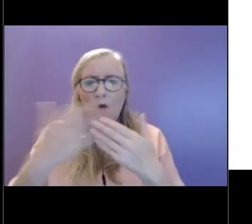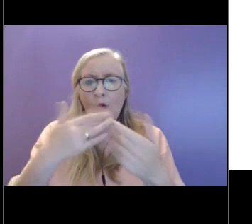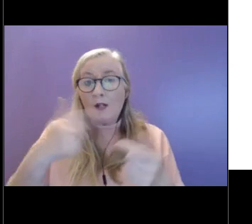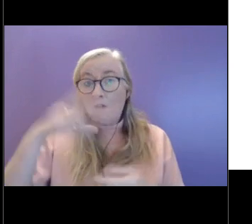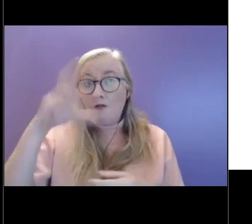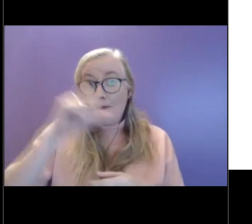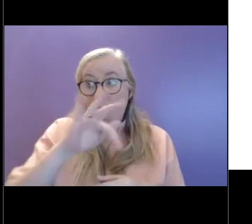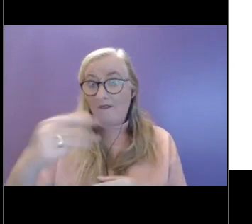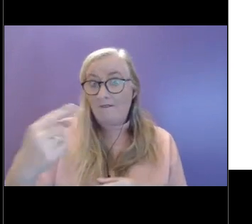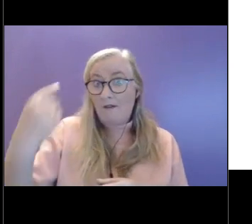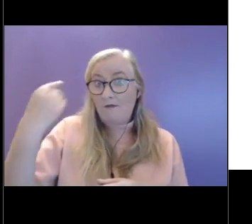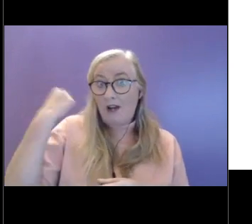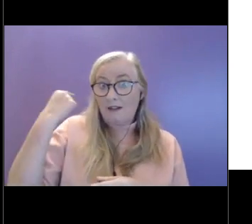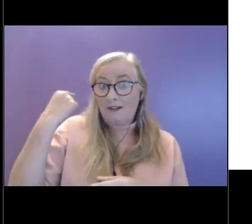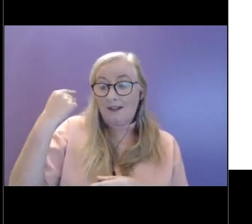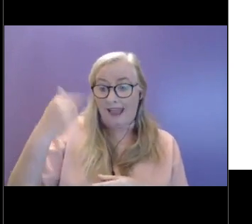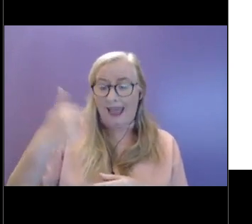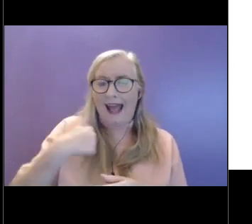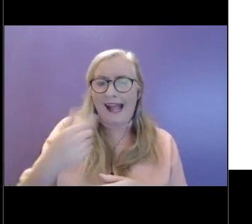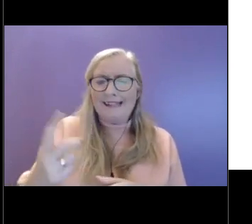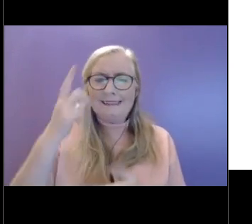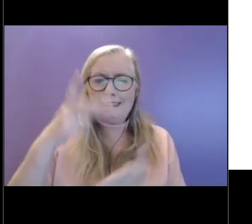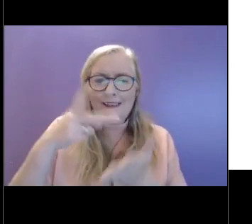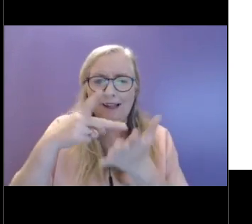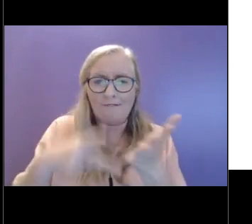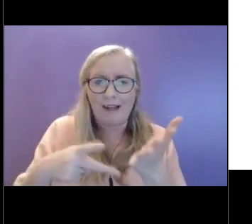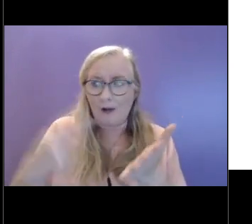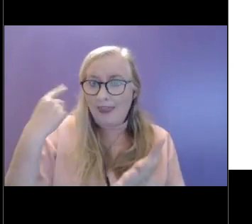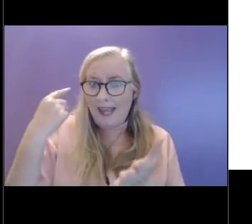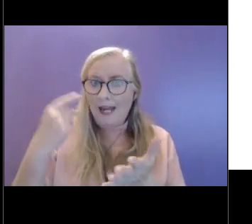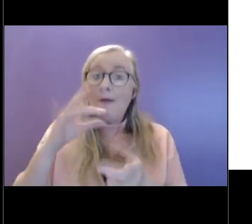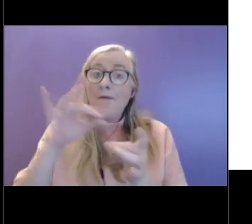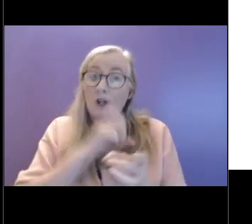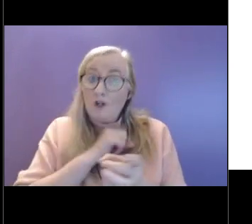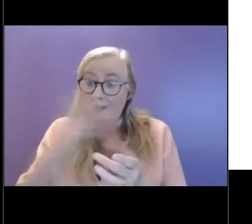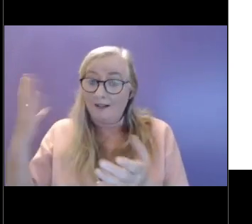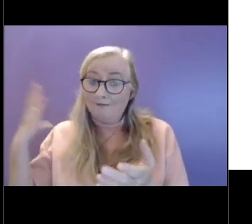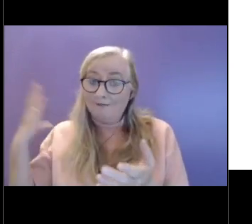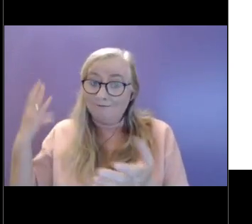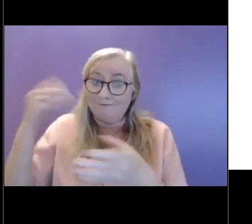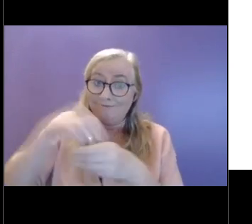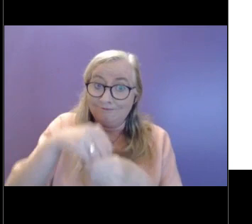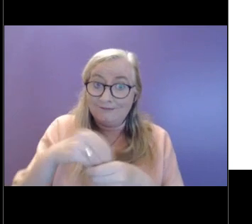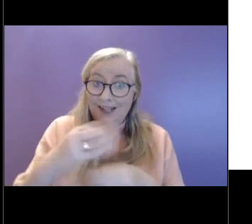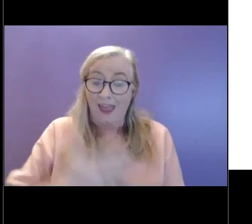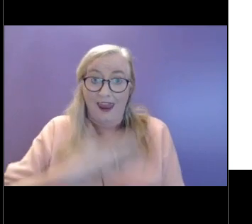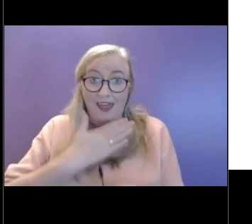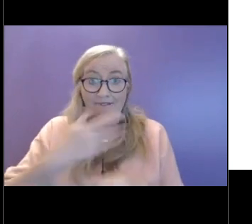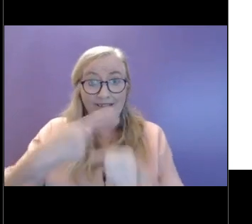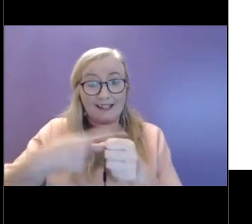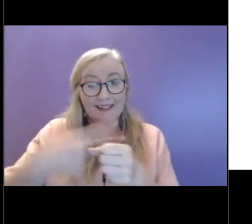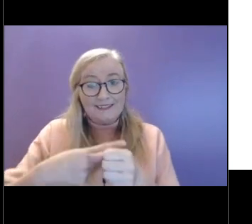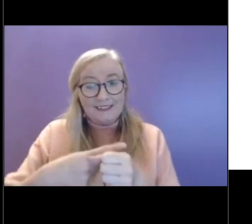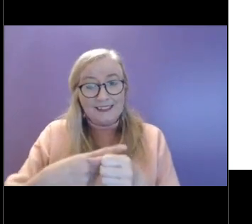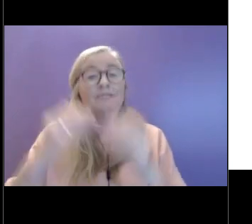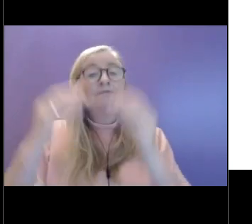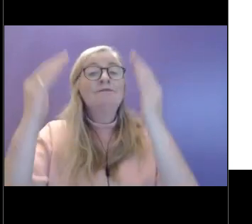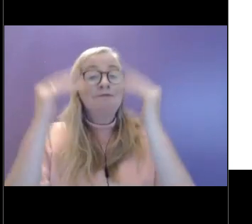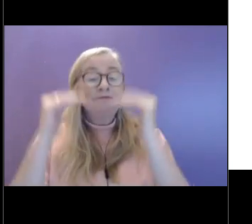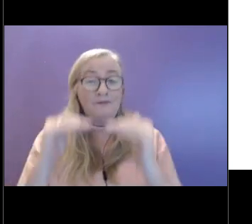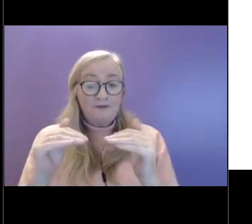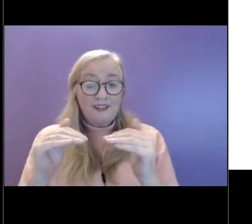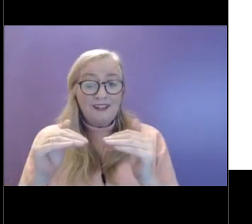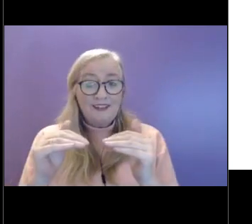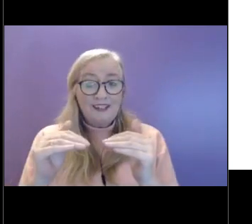that that actually I really valued and thinking about how you might bring that back into your life. And then there's a huge skill